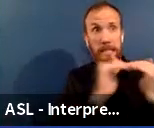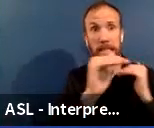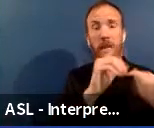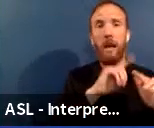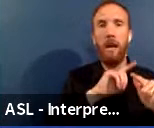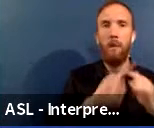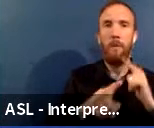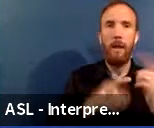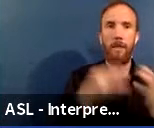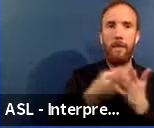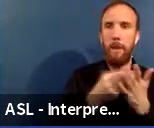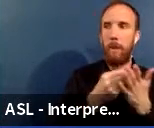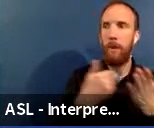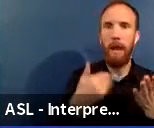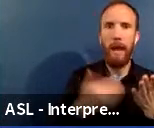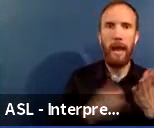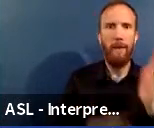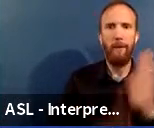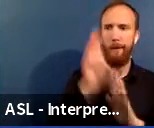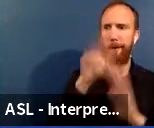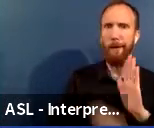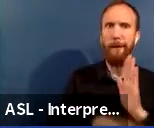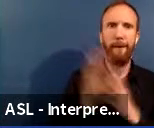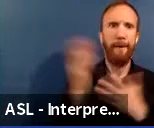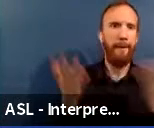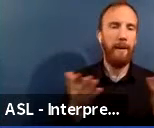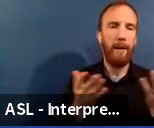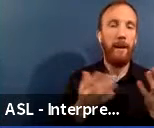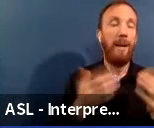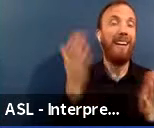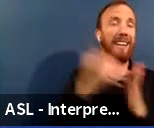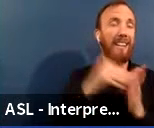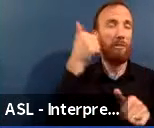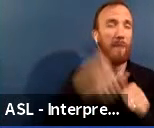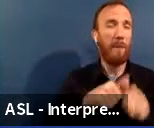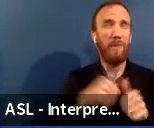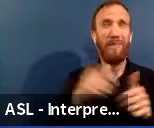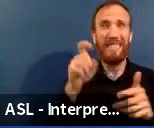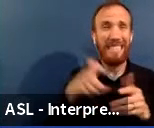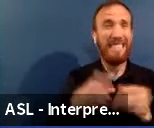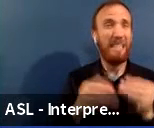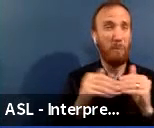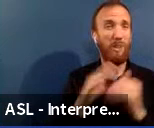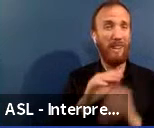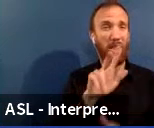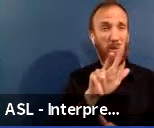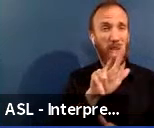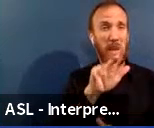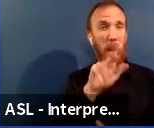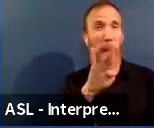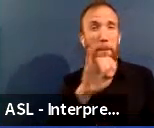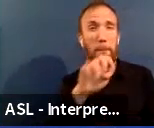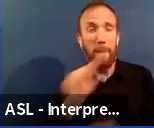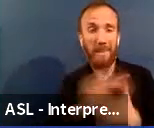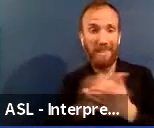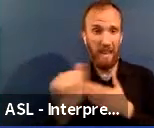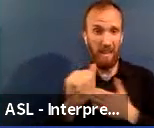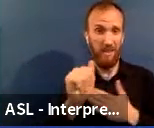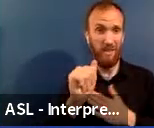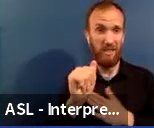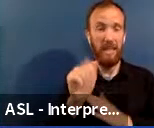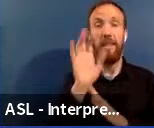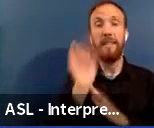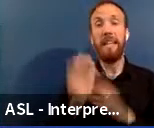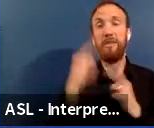Remember, our facility need is over $3 billion, which exceeds our annual funding level. This is why the prioritization